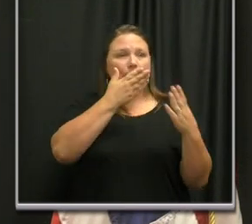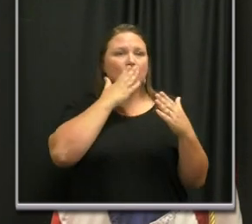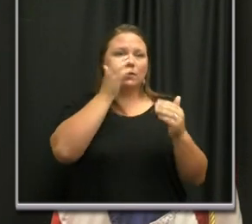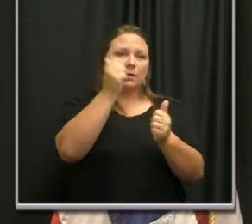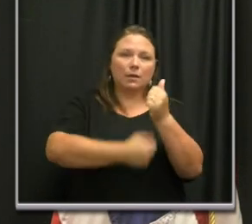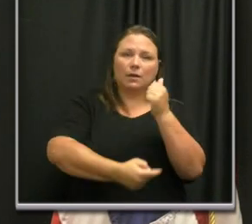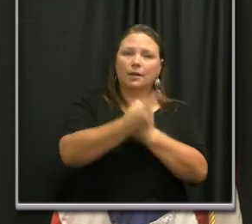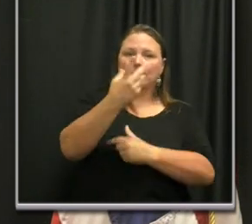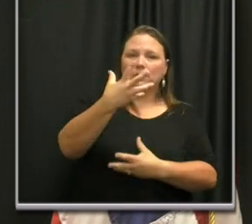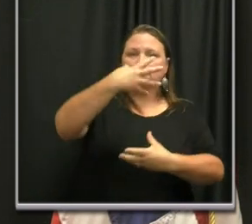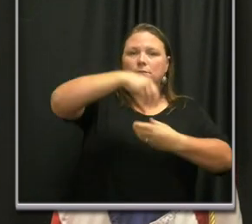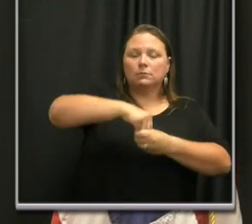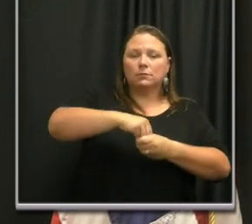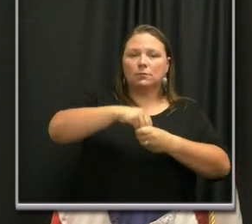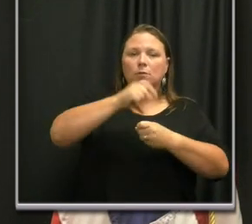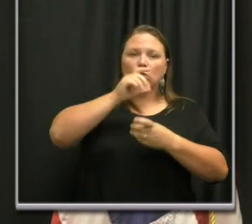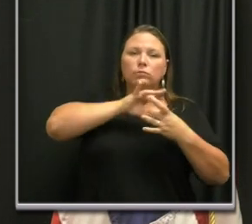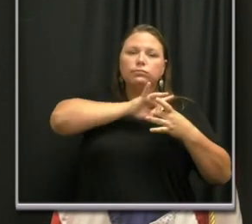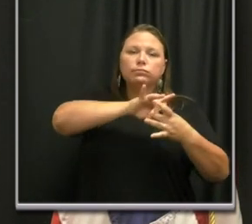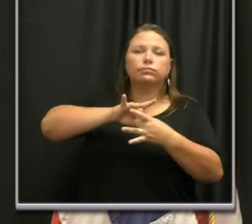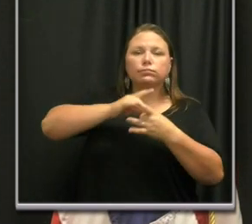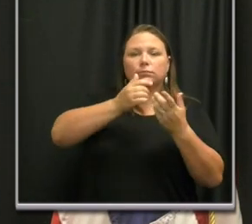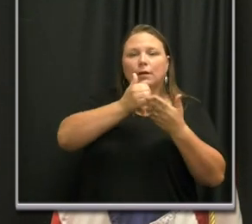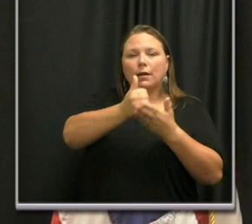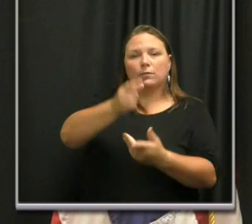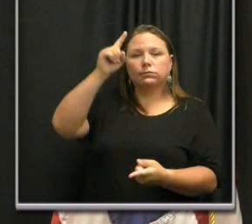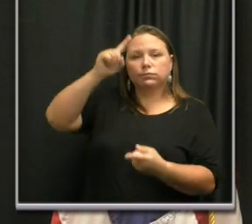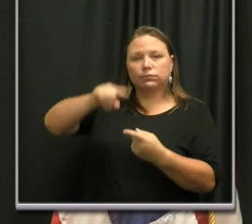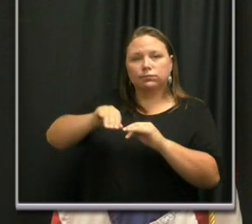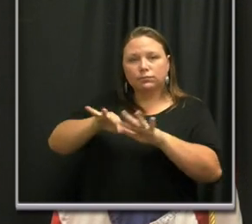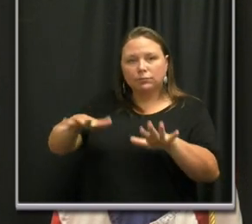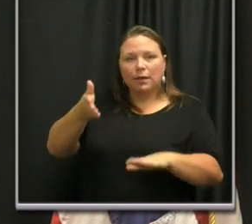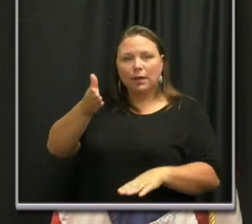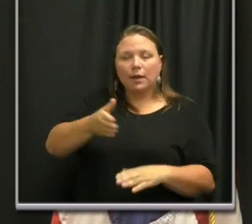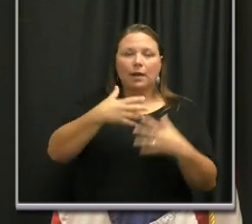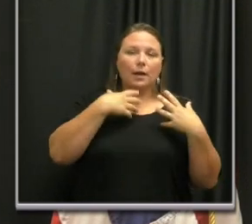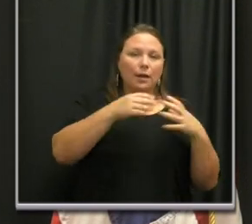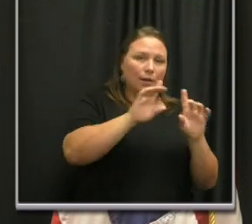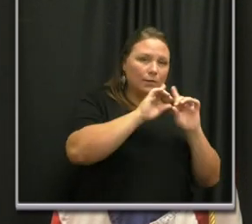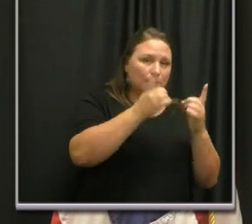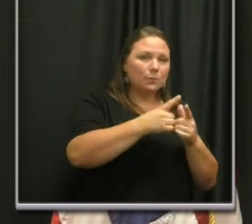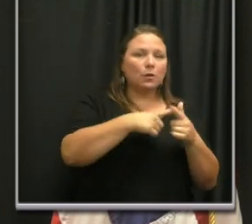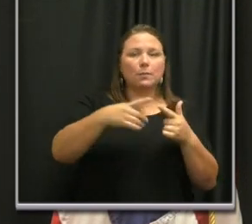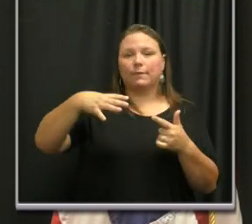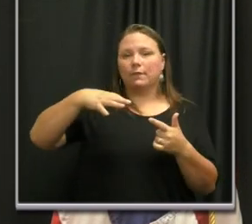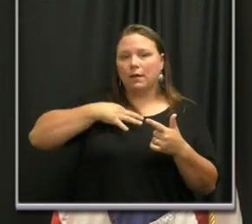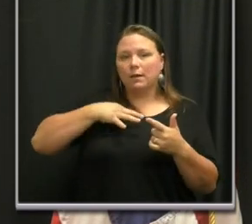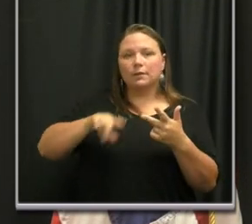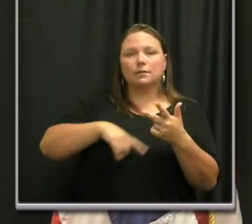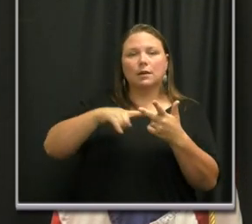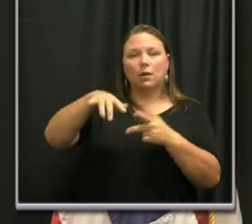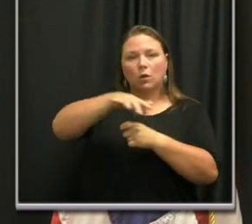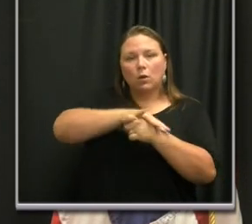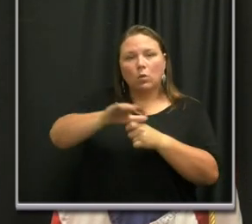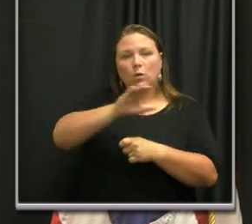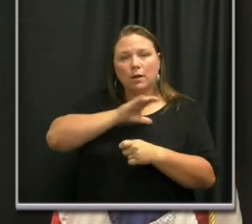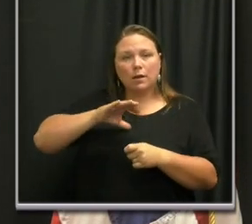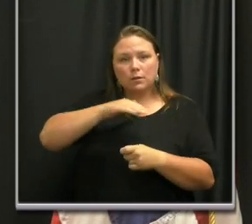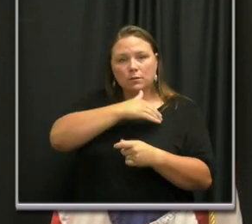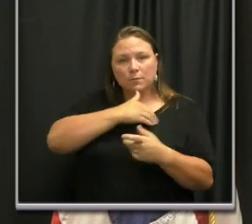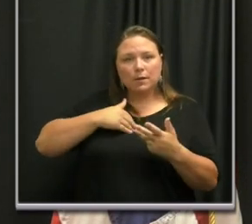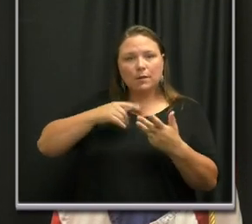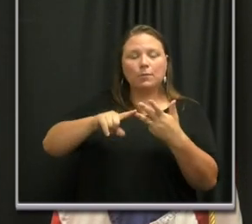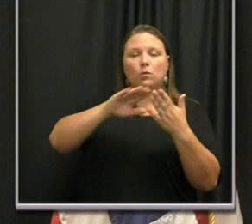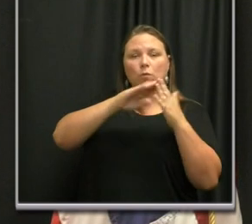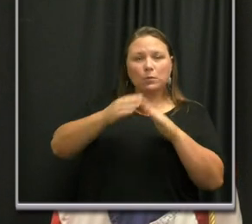everyone that has come together to make that happen. From the health department and volunteers to local council members, community